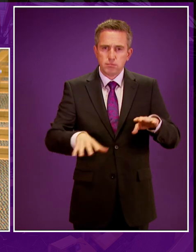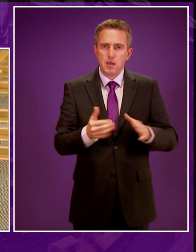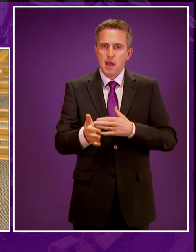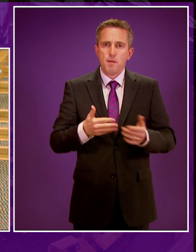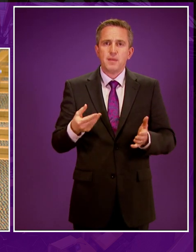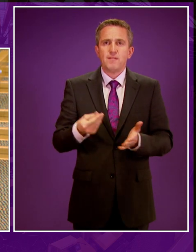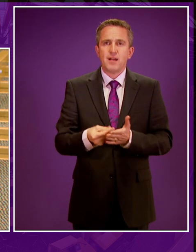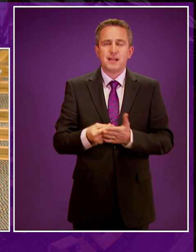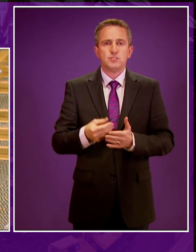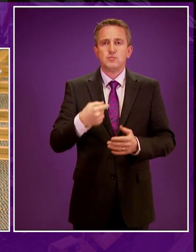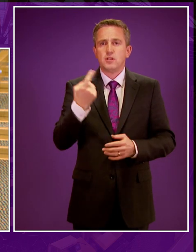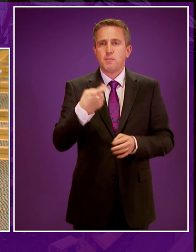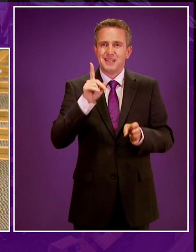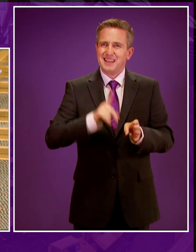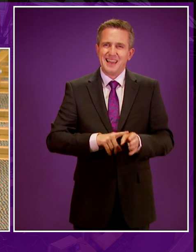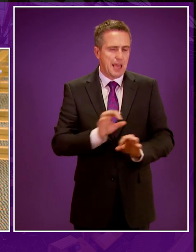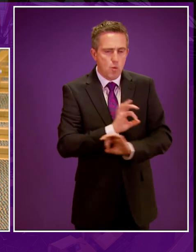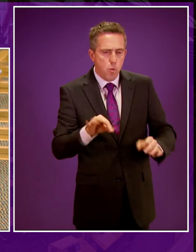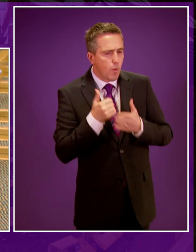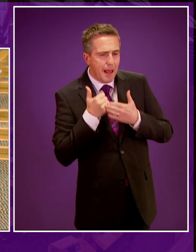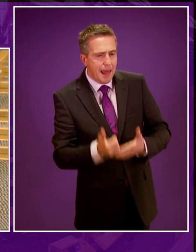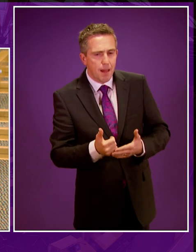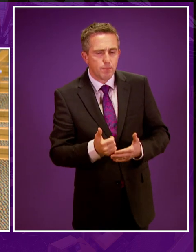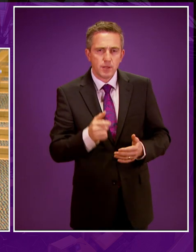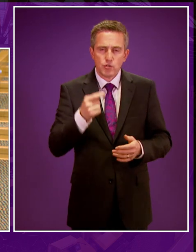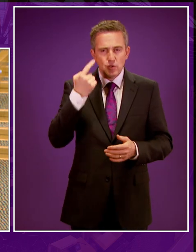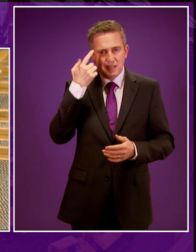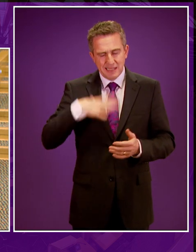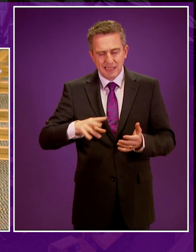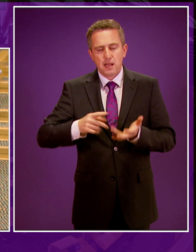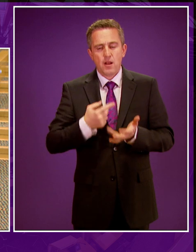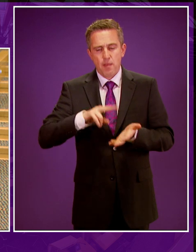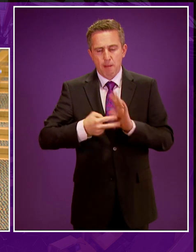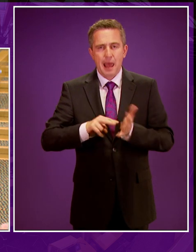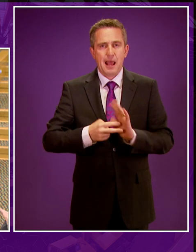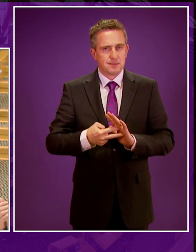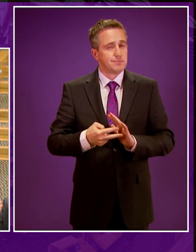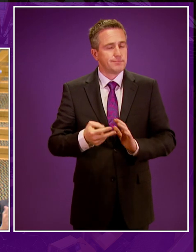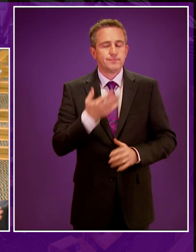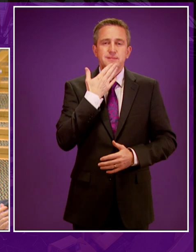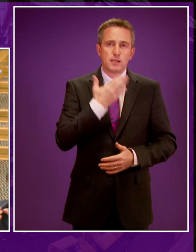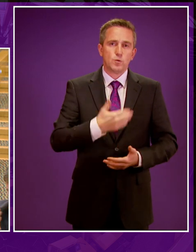of Scotland in the next financial year. No, won't, Mr Golden. You'll have to come up with another plan. Thank you very much, Presiding Officer.